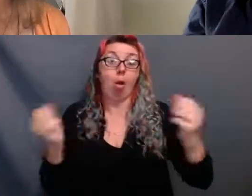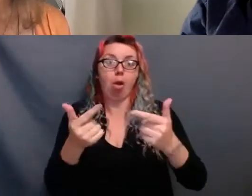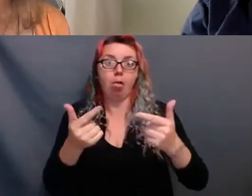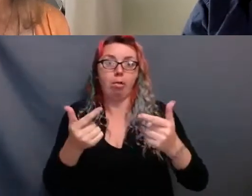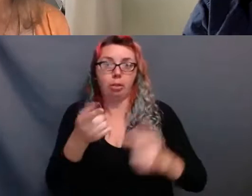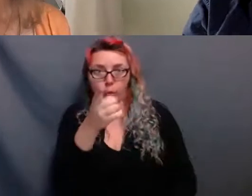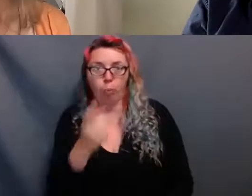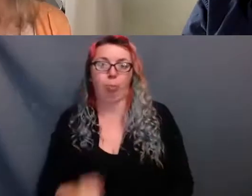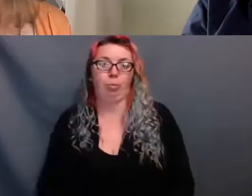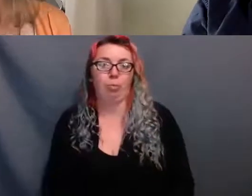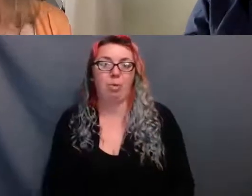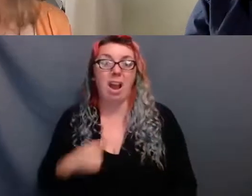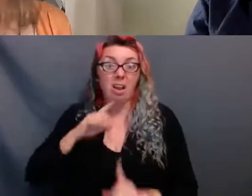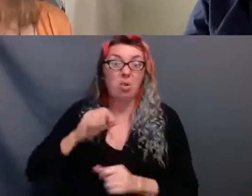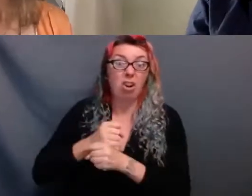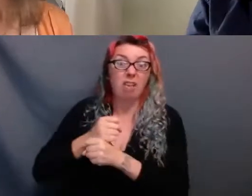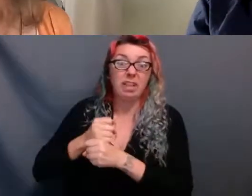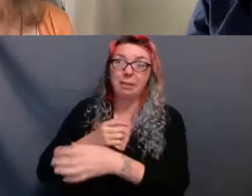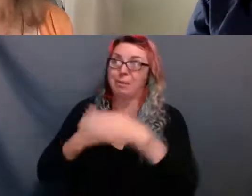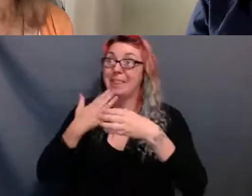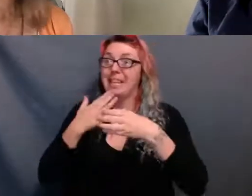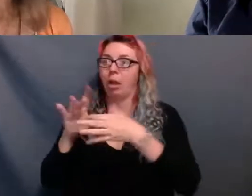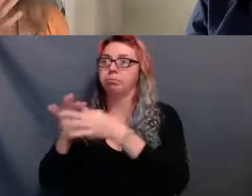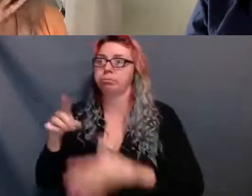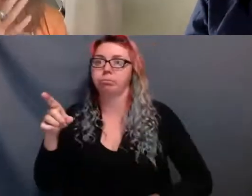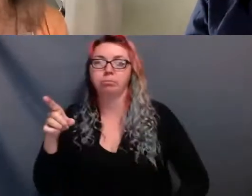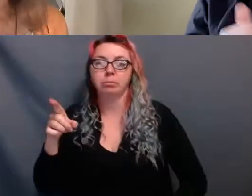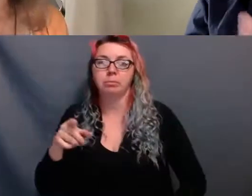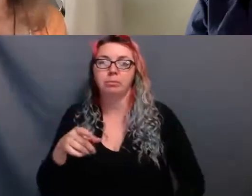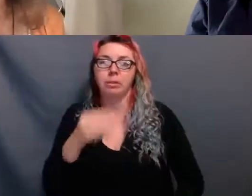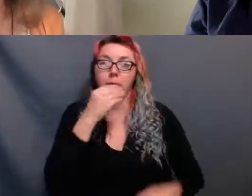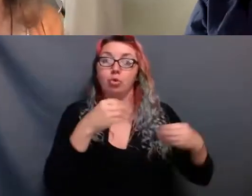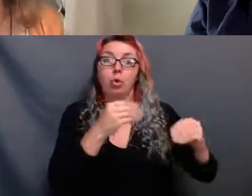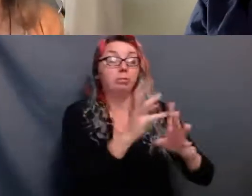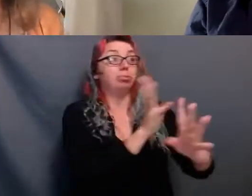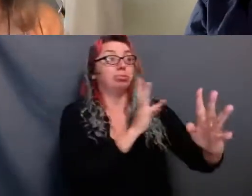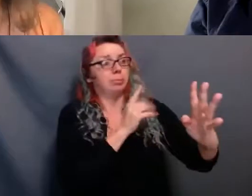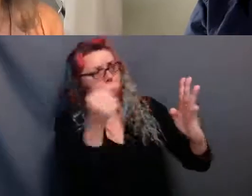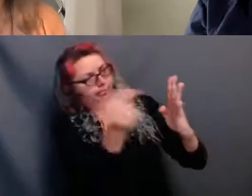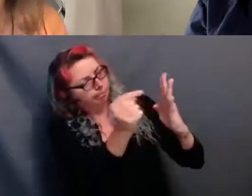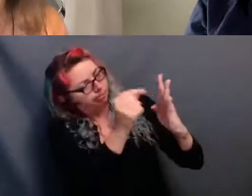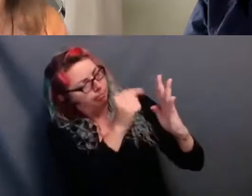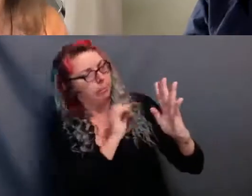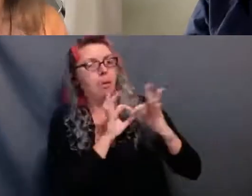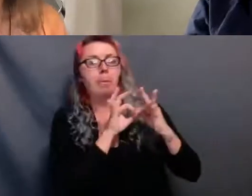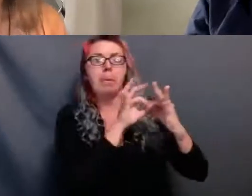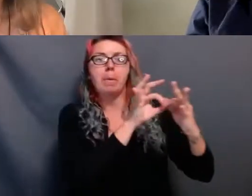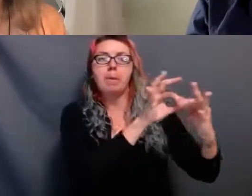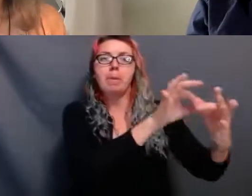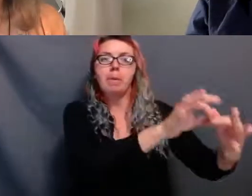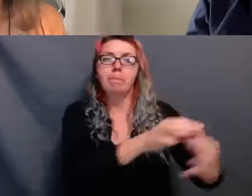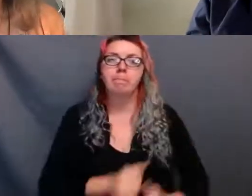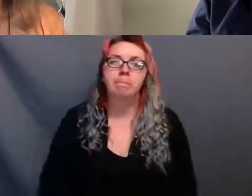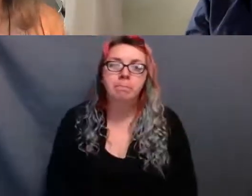guy serving me coffee. Everyone standing in line at the grocery store. Even the crow and the telephone wire calling at me as I walk down